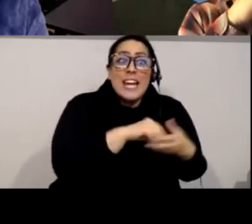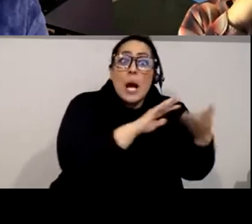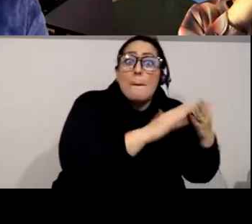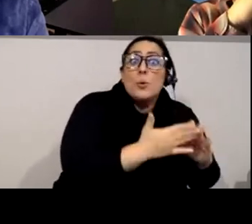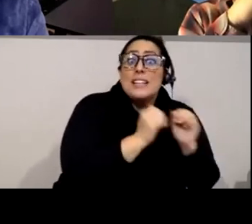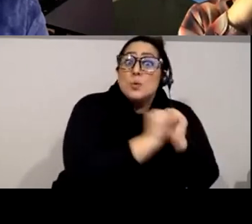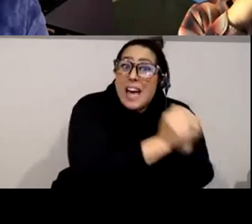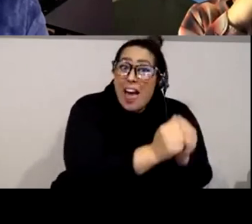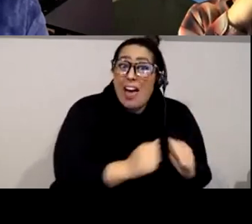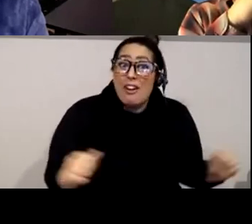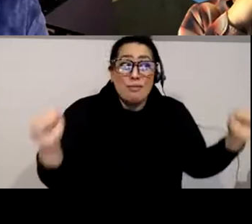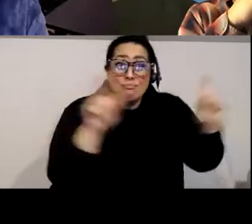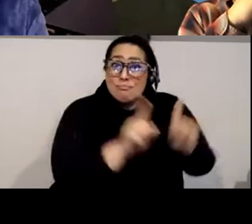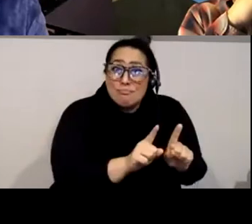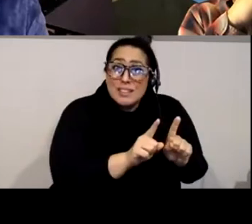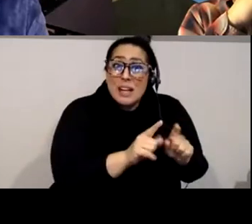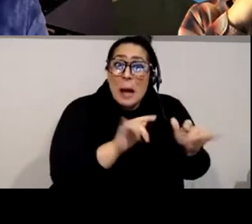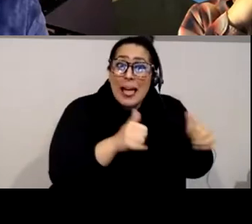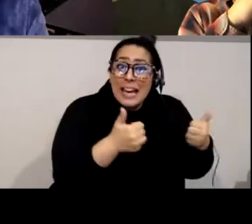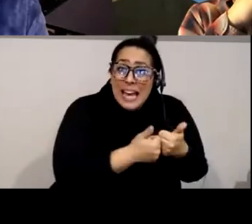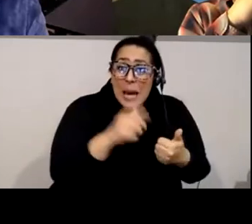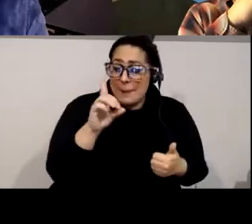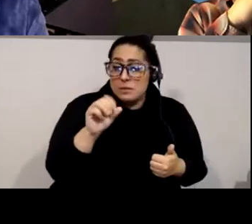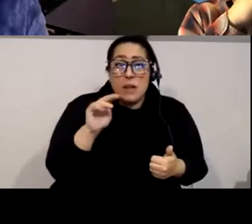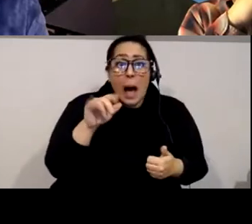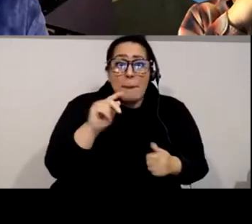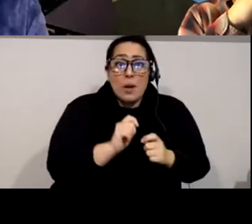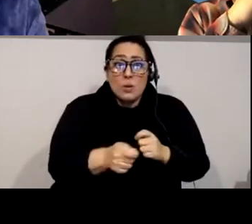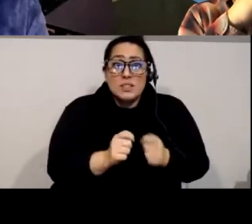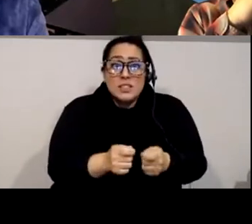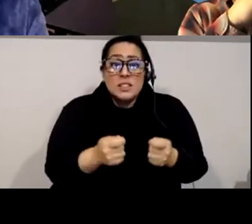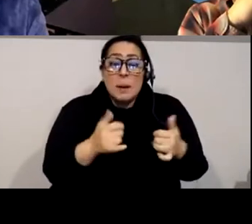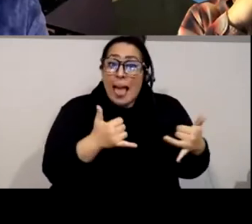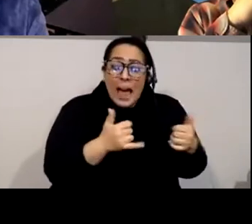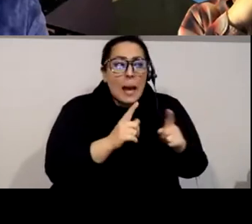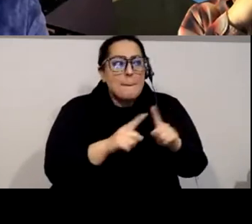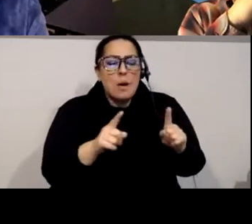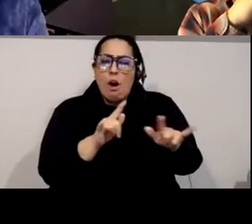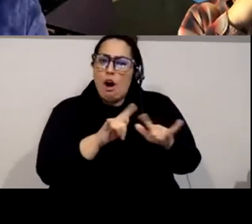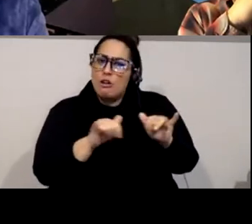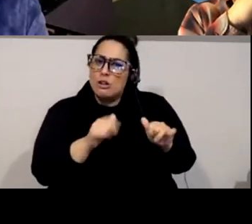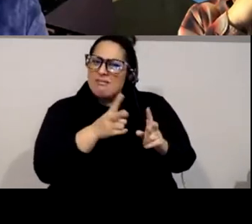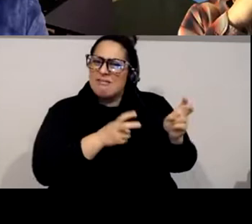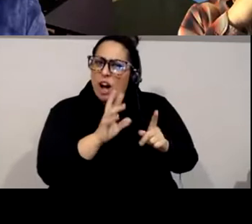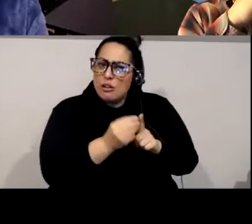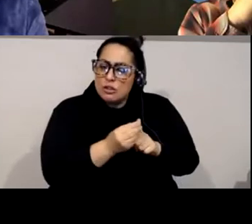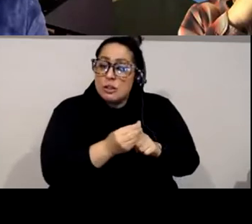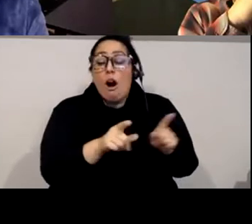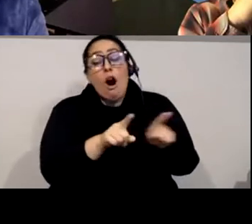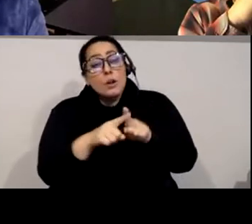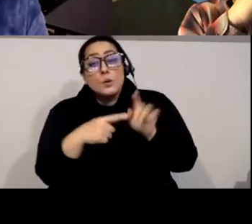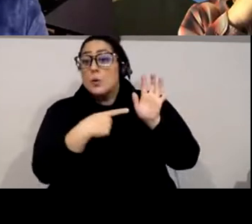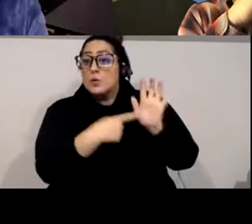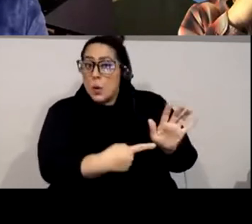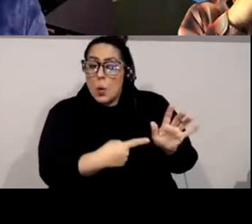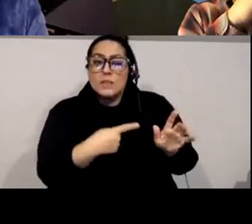it's it's um it's complicated because also the way Punjabis are seen within the context of India and what is